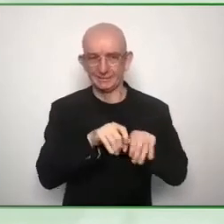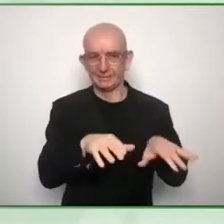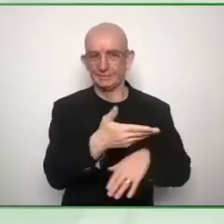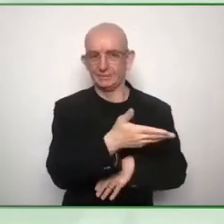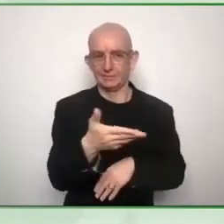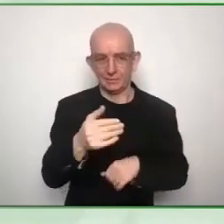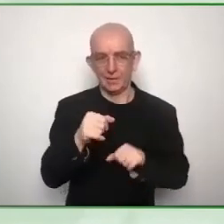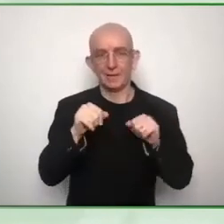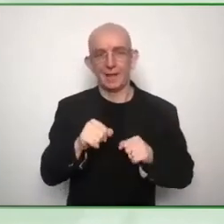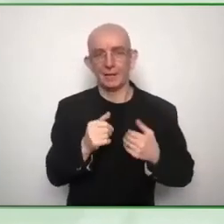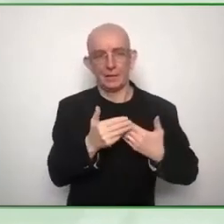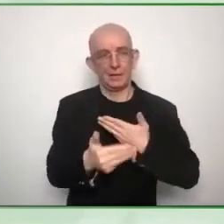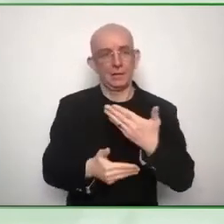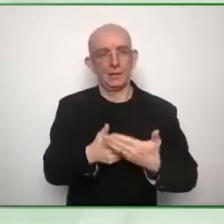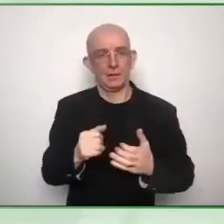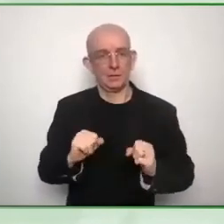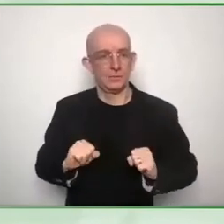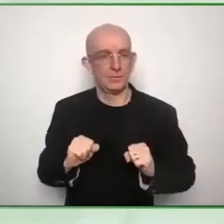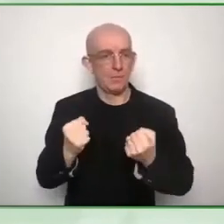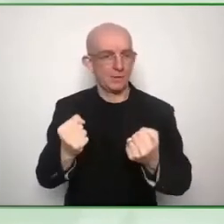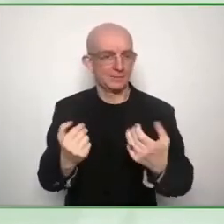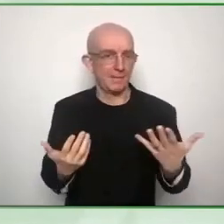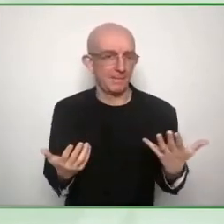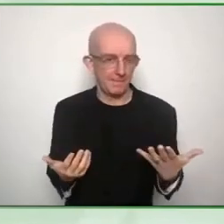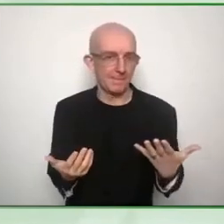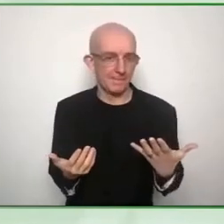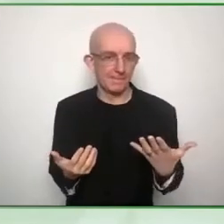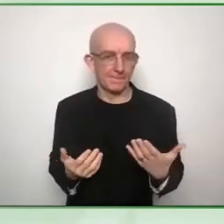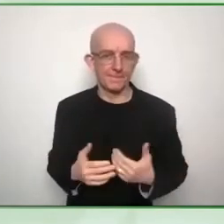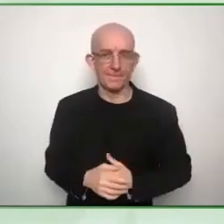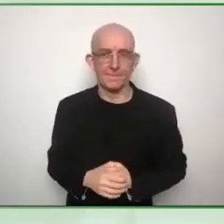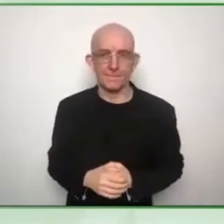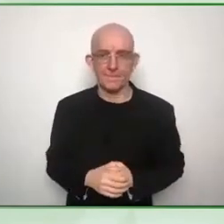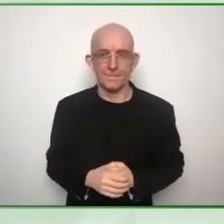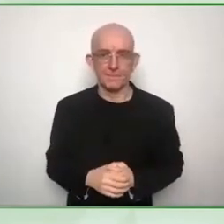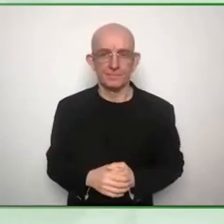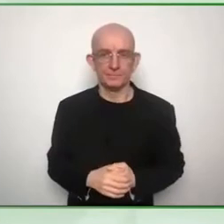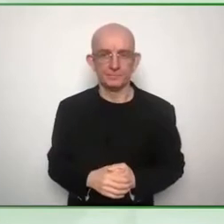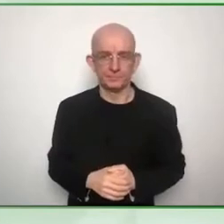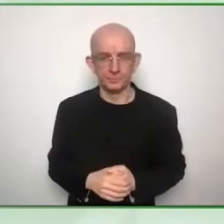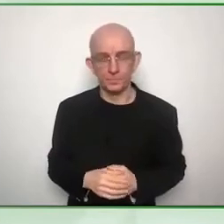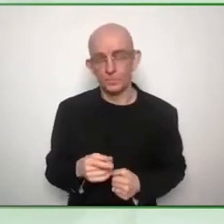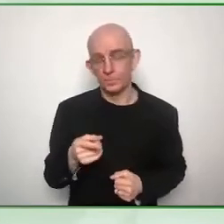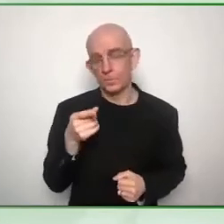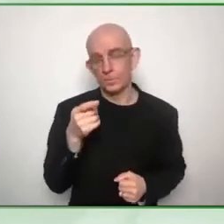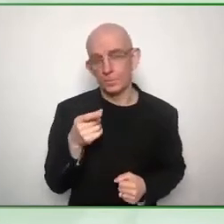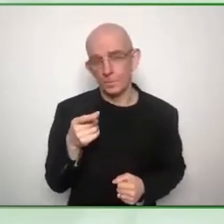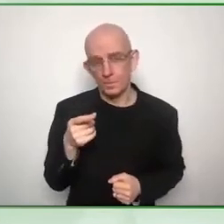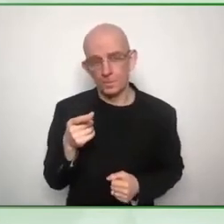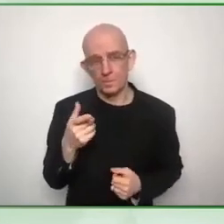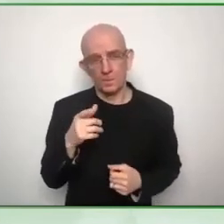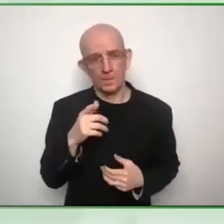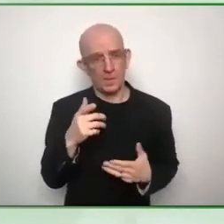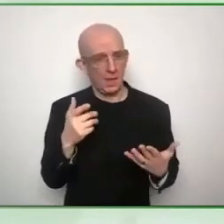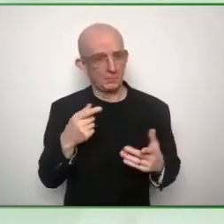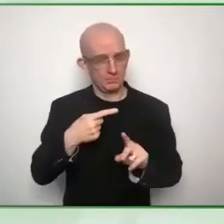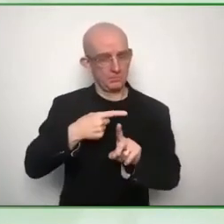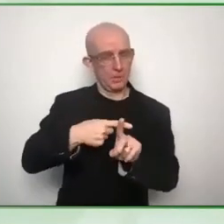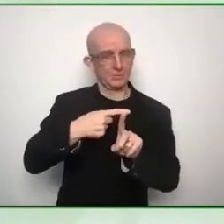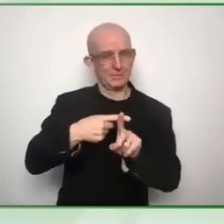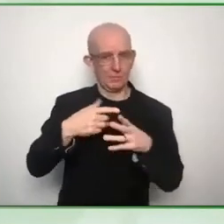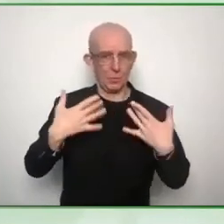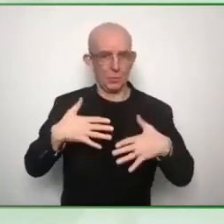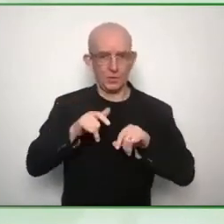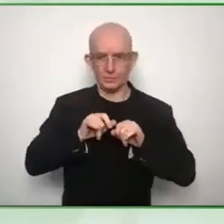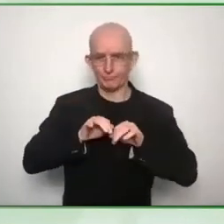uh thing to elaborate on that or any other kind of experiences within the process or you know perhaps frustrations